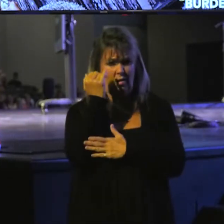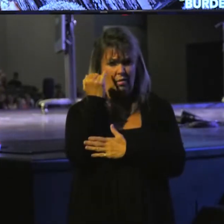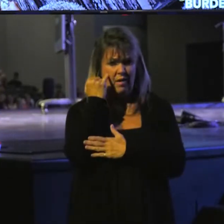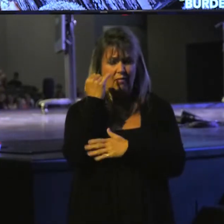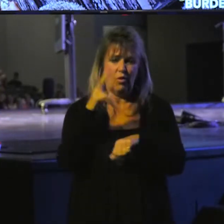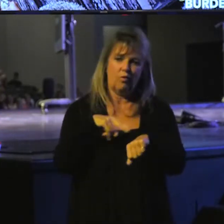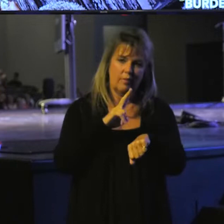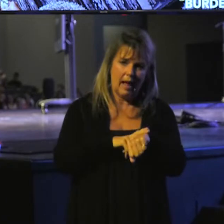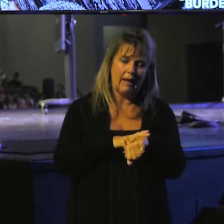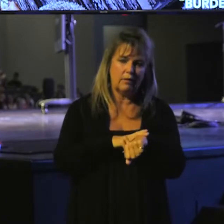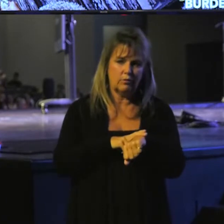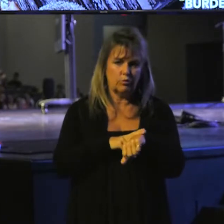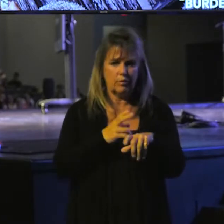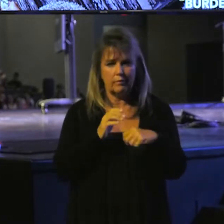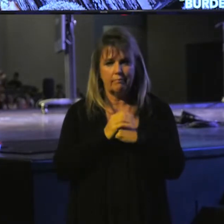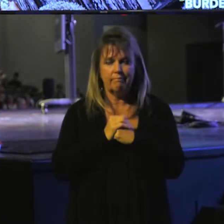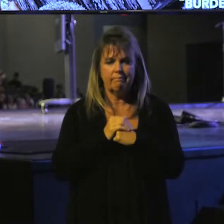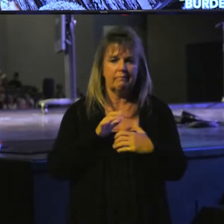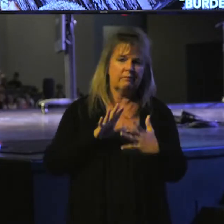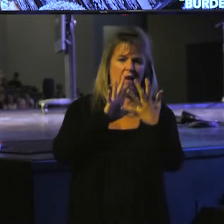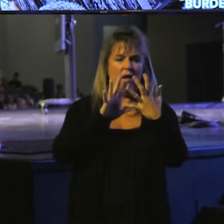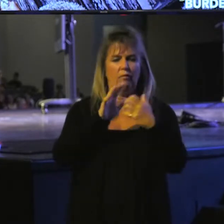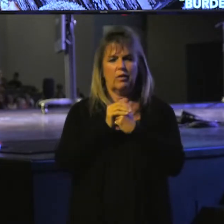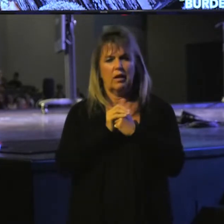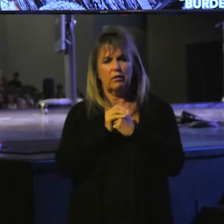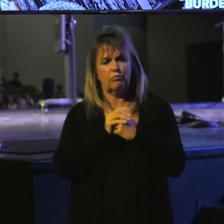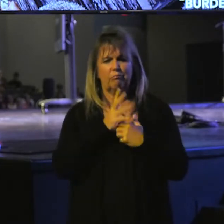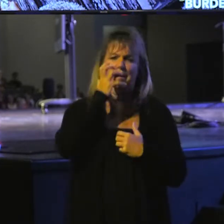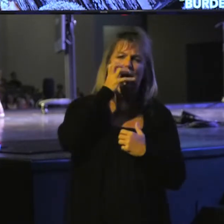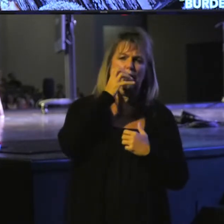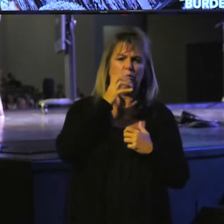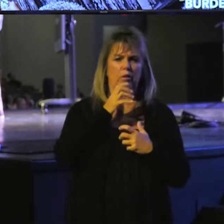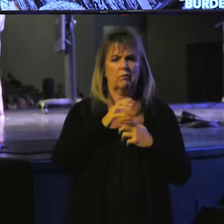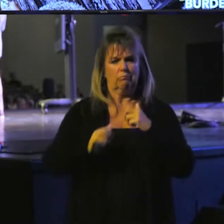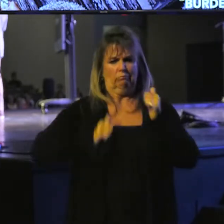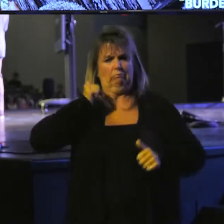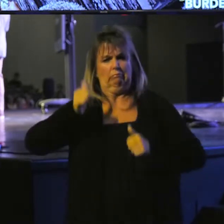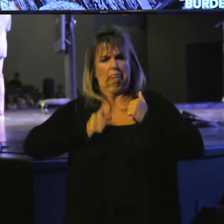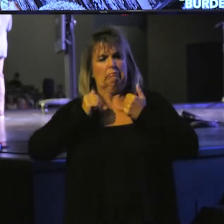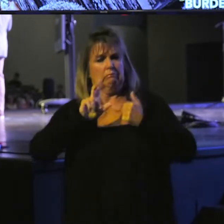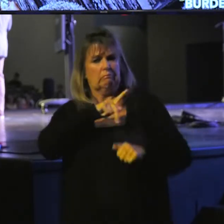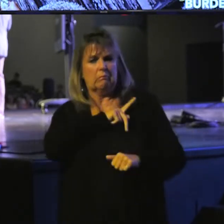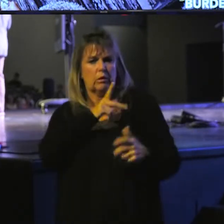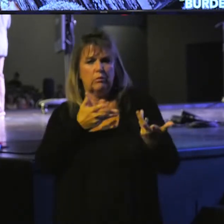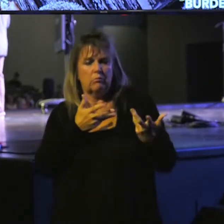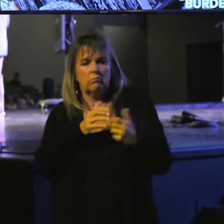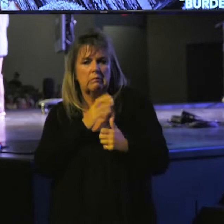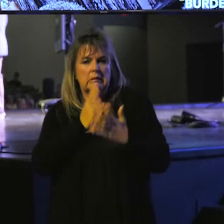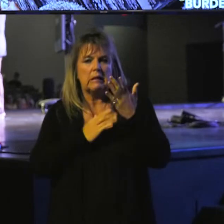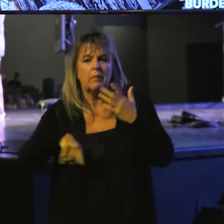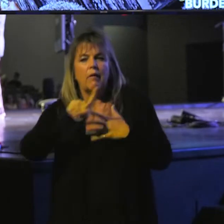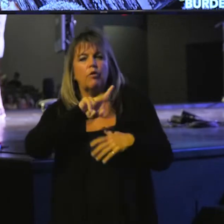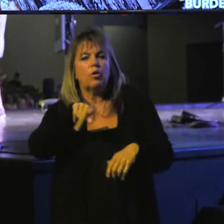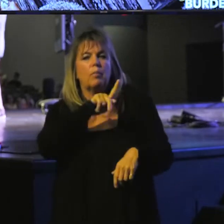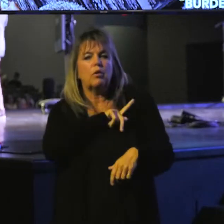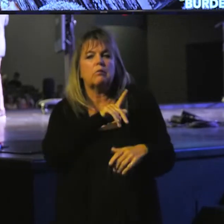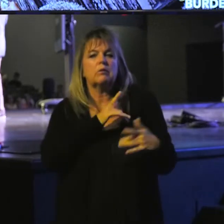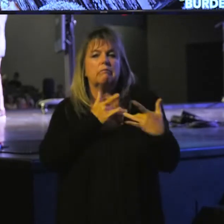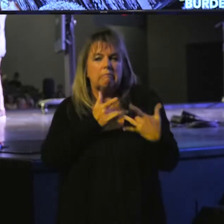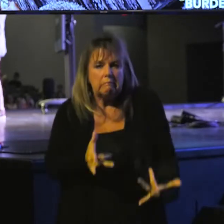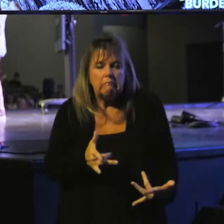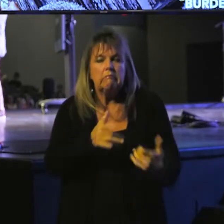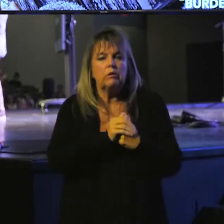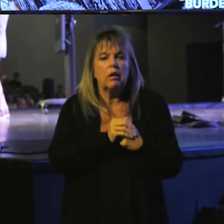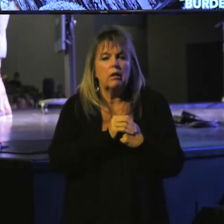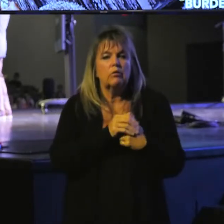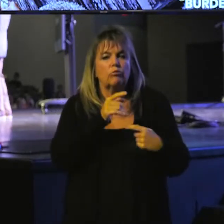naturally a confrontational, angry, or an abrasive person. Some of you may have a personality like that where you naturally struggle with a